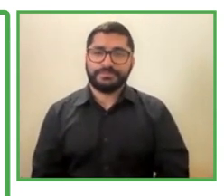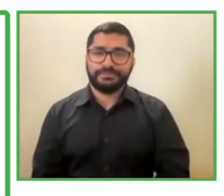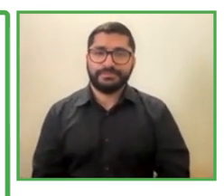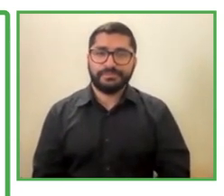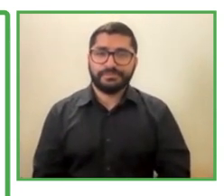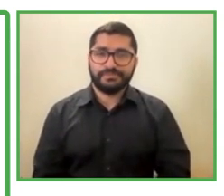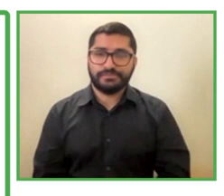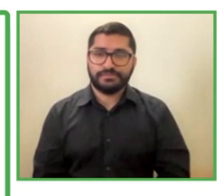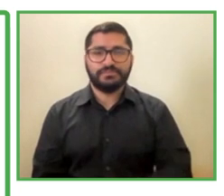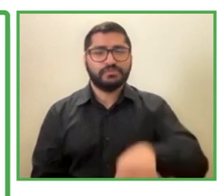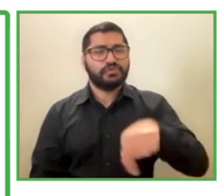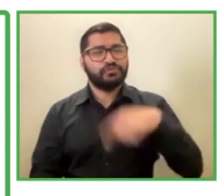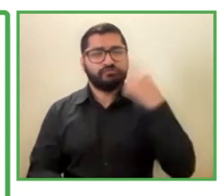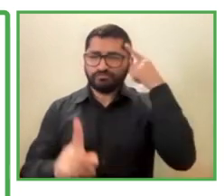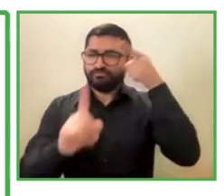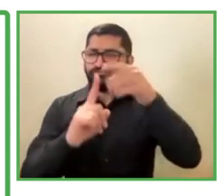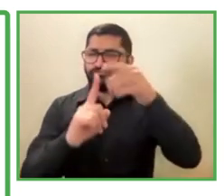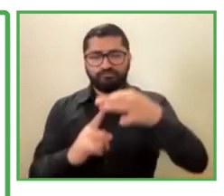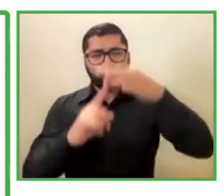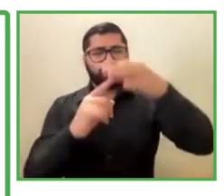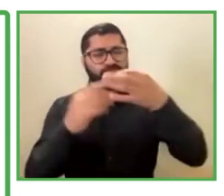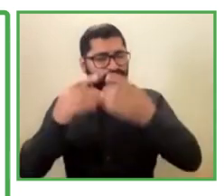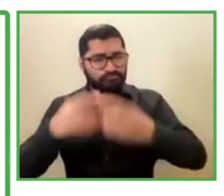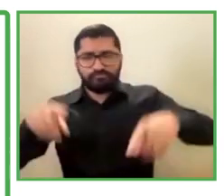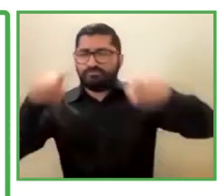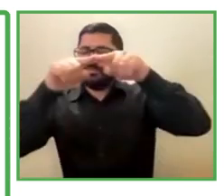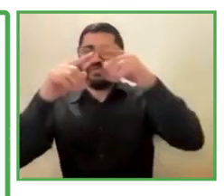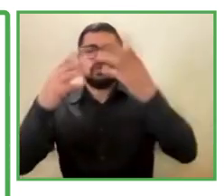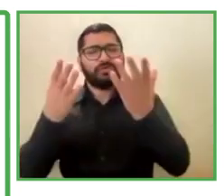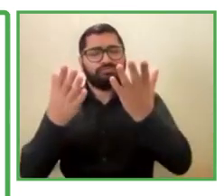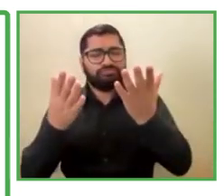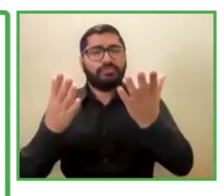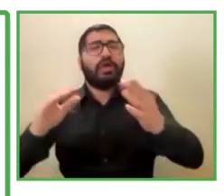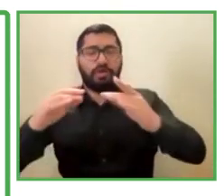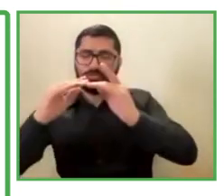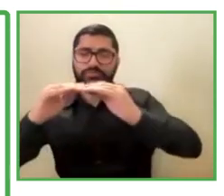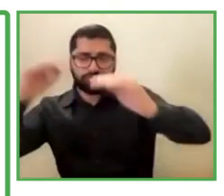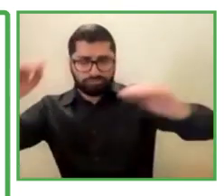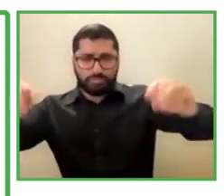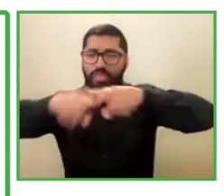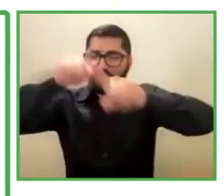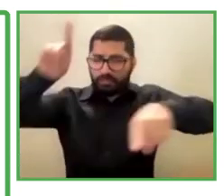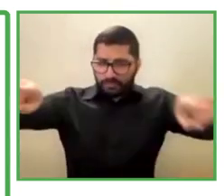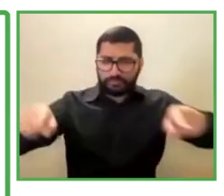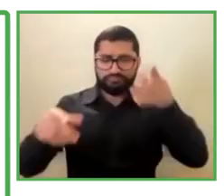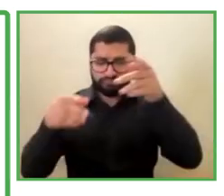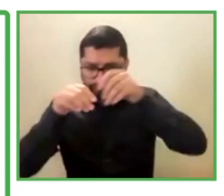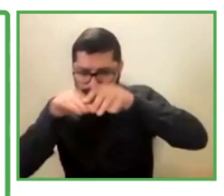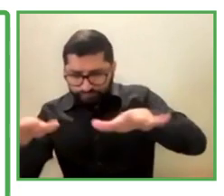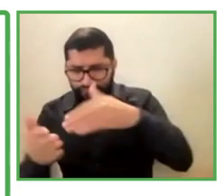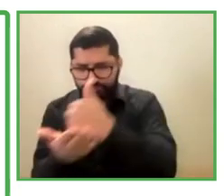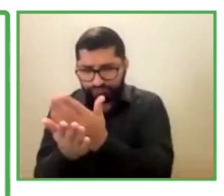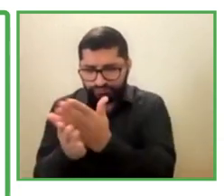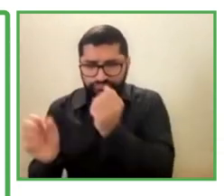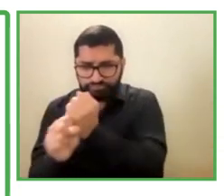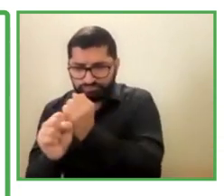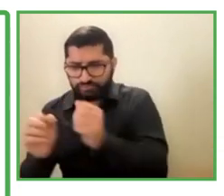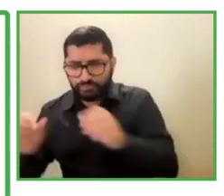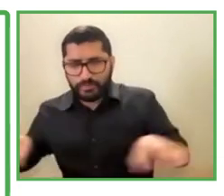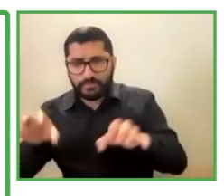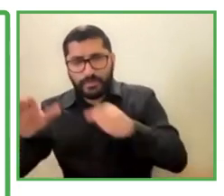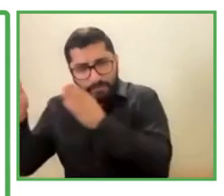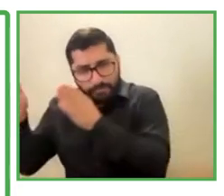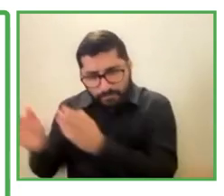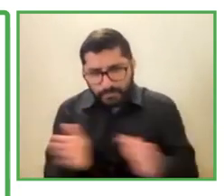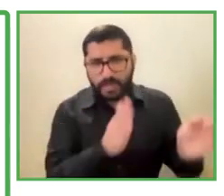Especially our diversity and inclusion model, starts through the strategic planning, where we establish